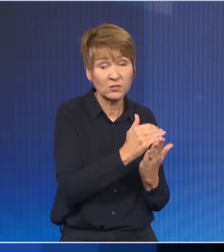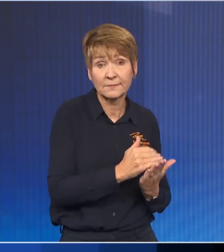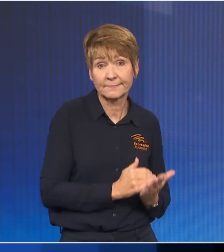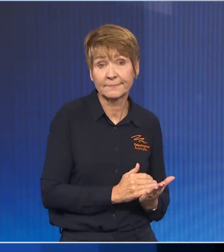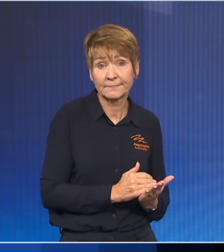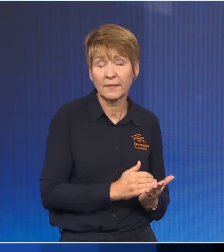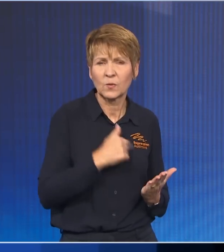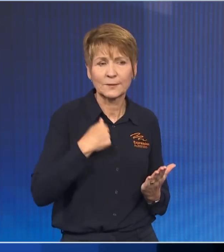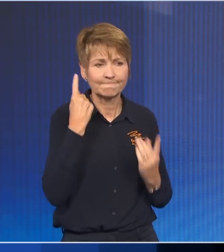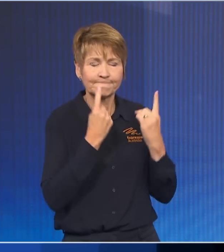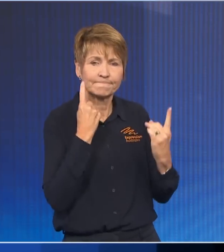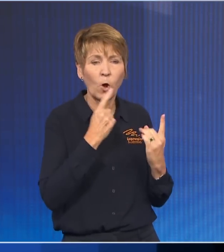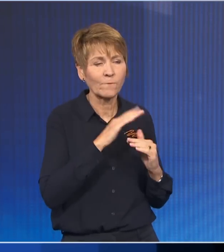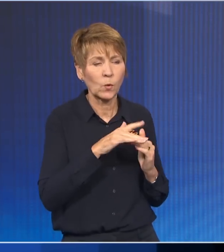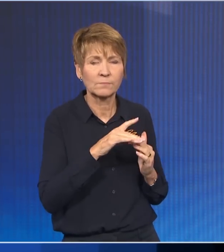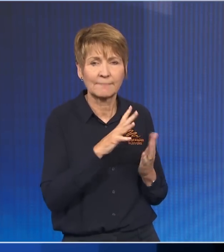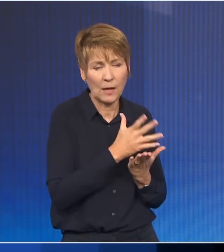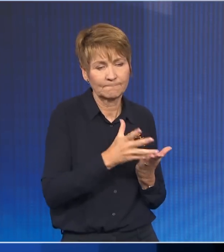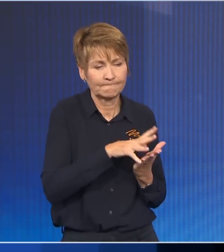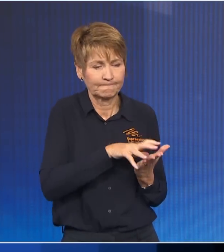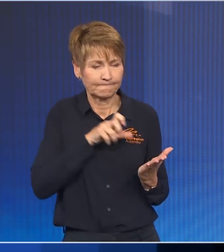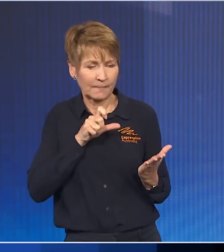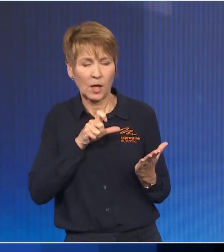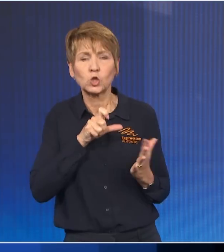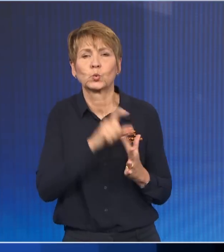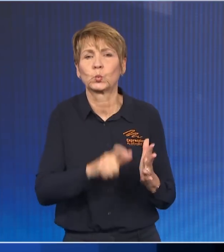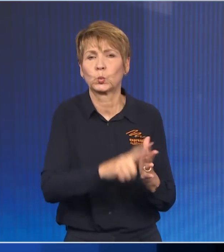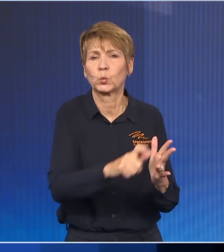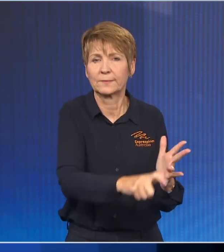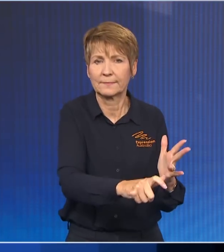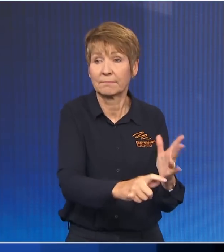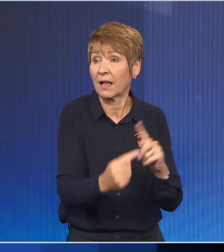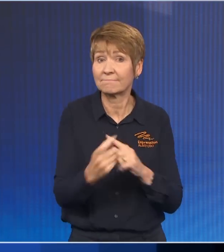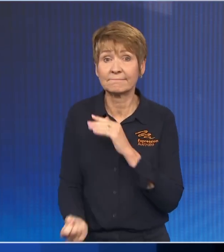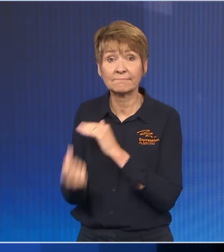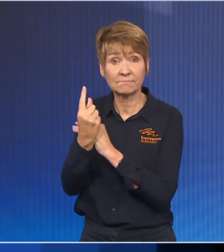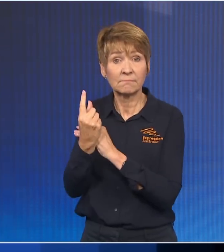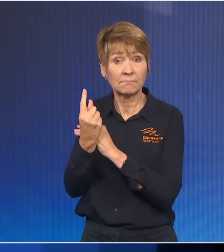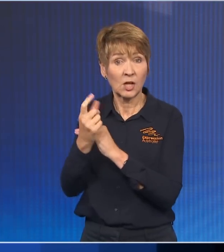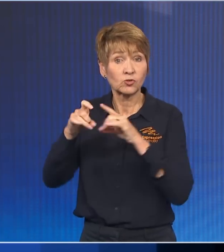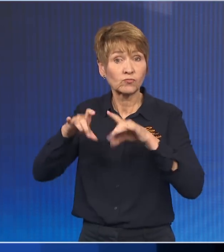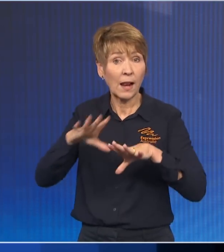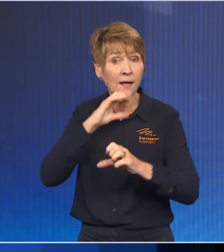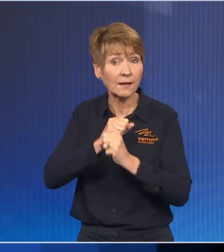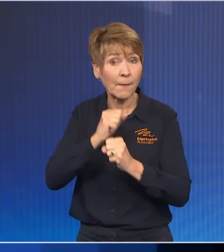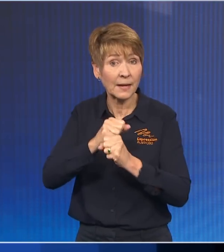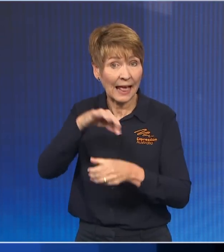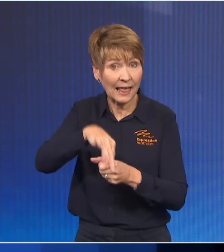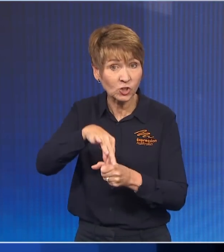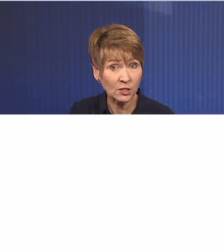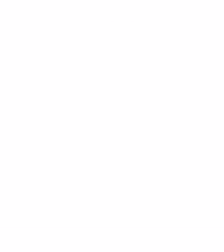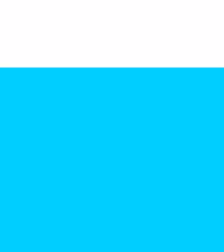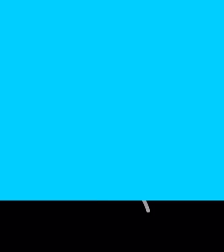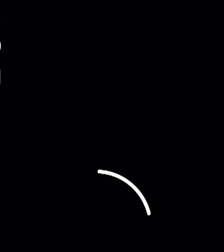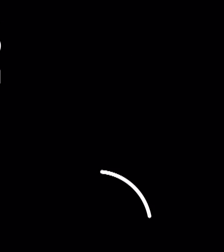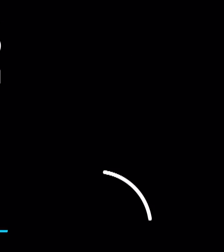towards now implementing them. Obviously, though, we also had a federal election, and we needed to focus our game on the ground